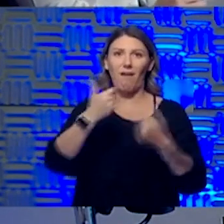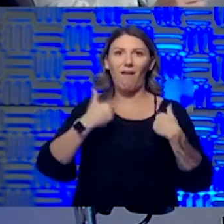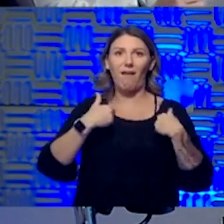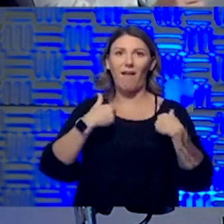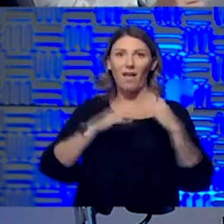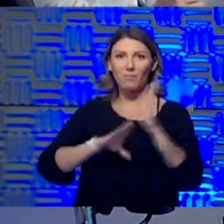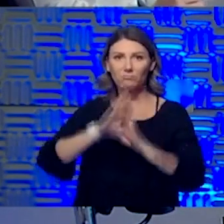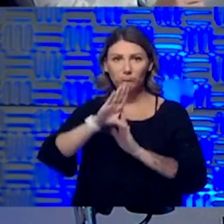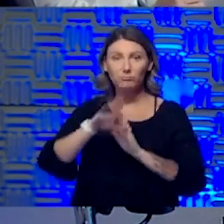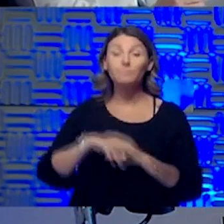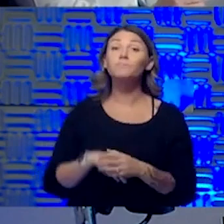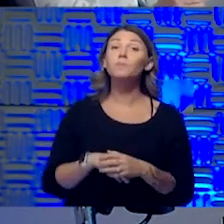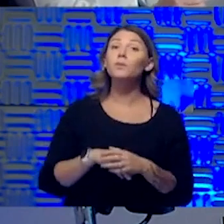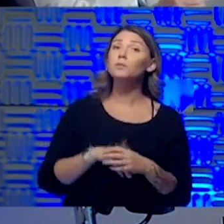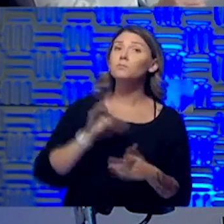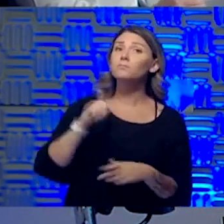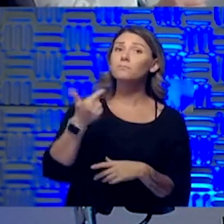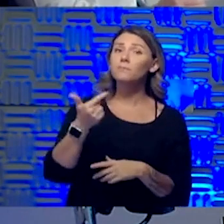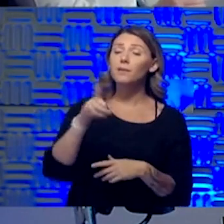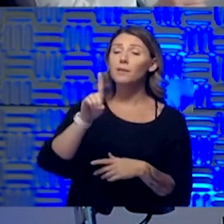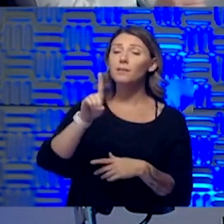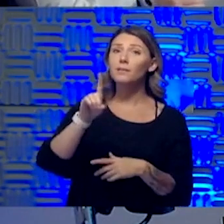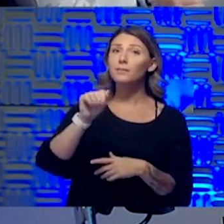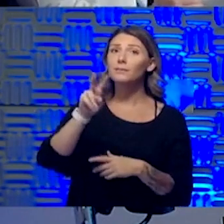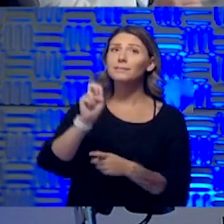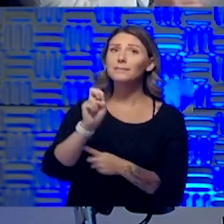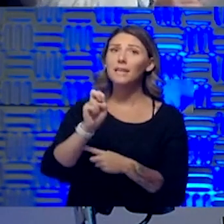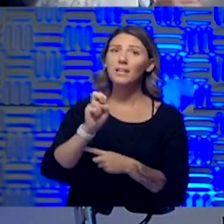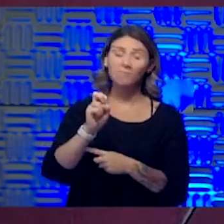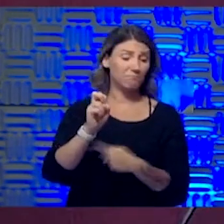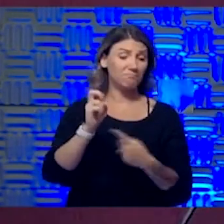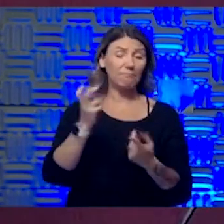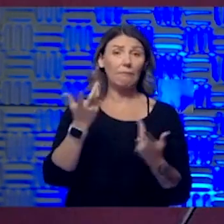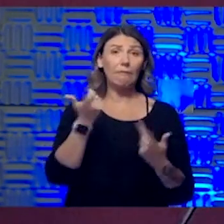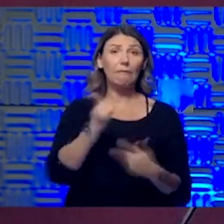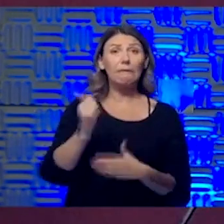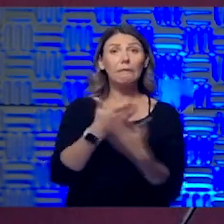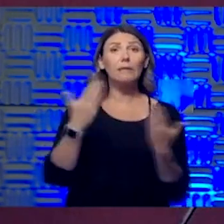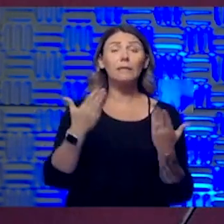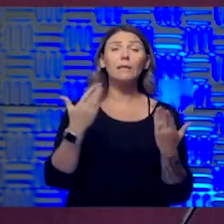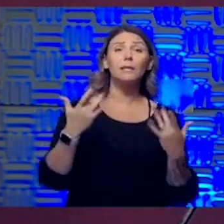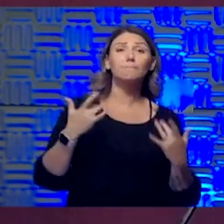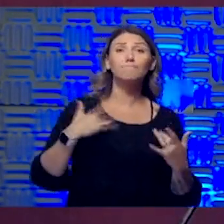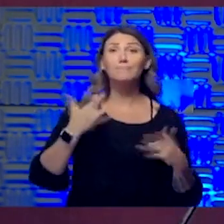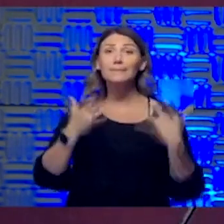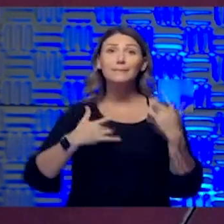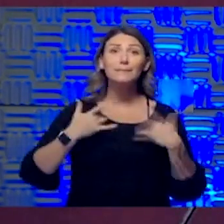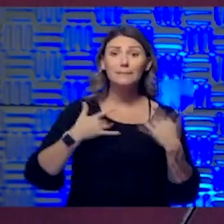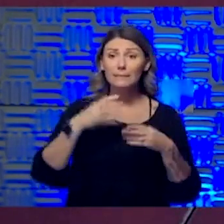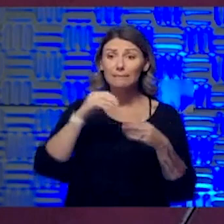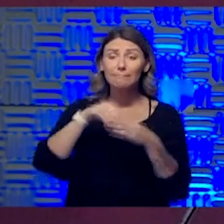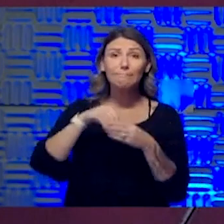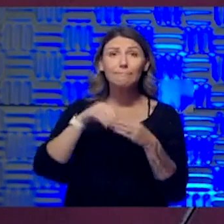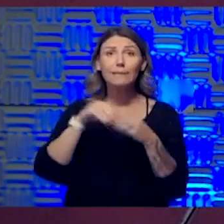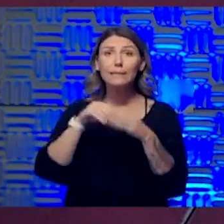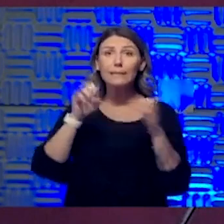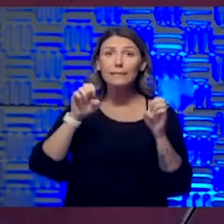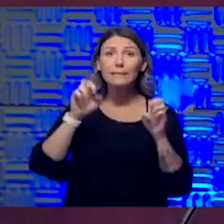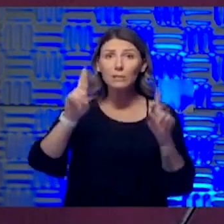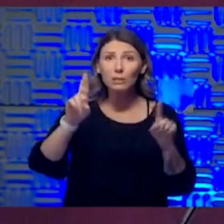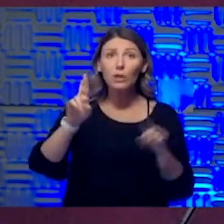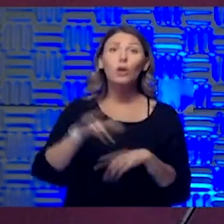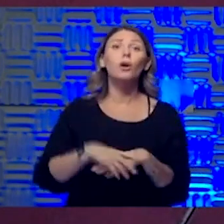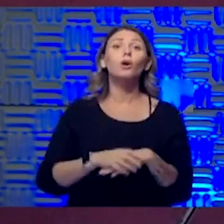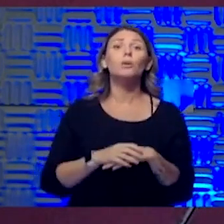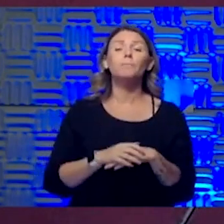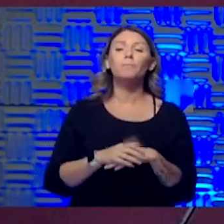Dave Lisbon. So Dave, what exciting news in the emergency room? Well, you know, I think we're seeing a, I guess if you will, a bounce back in patient